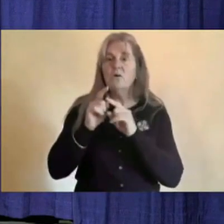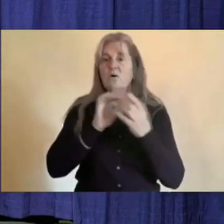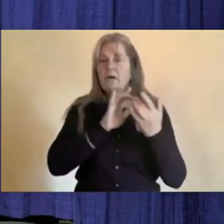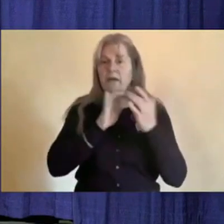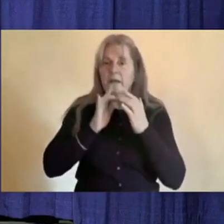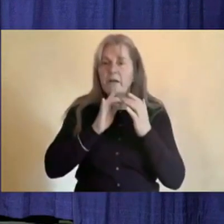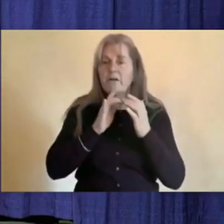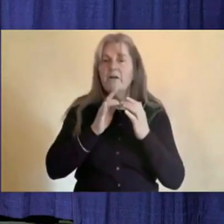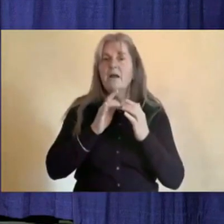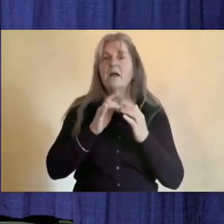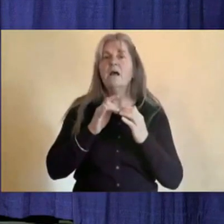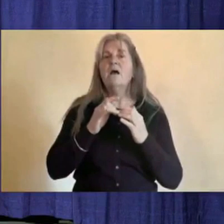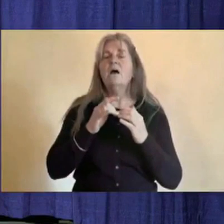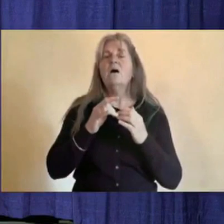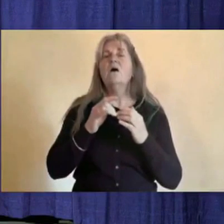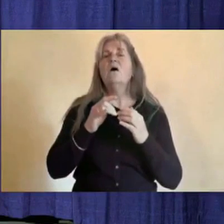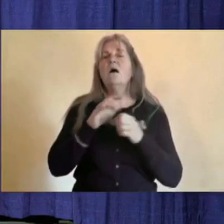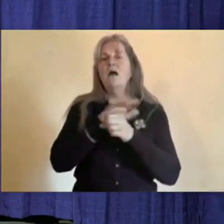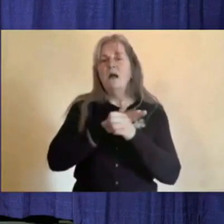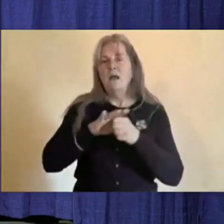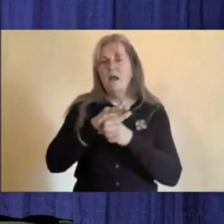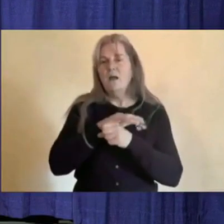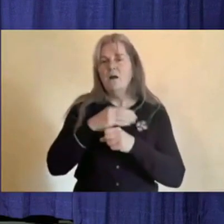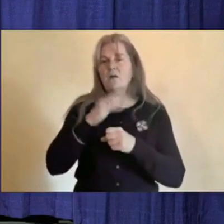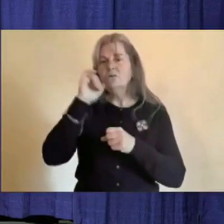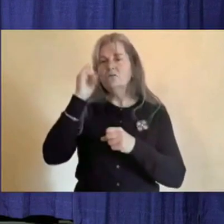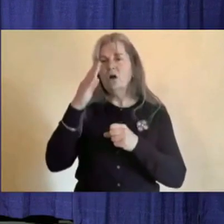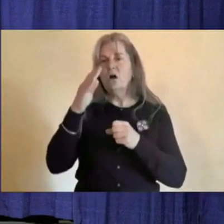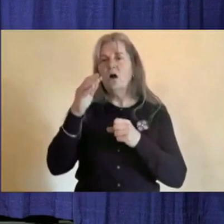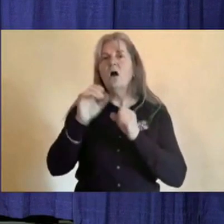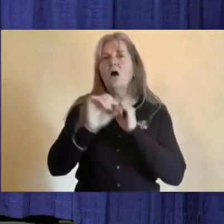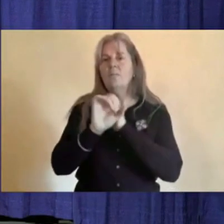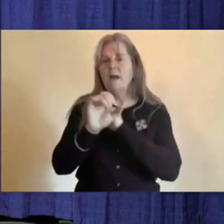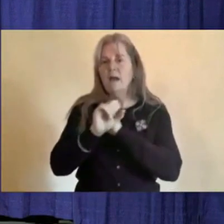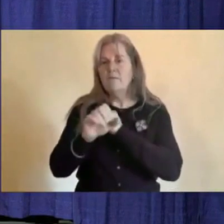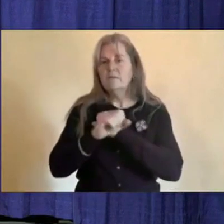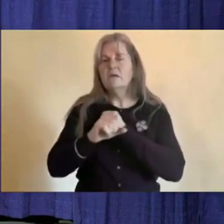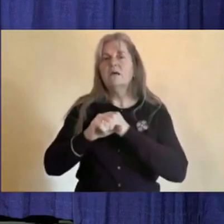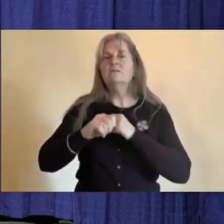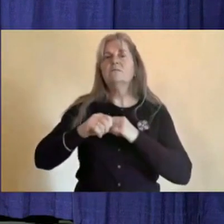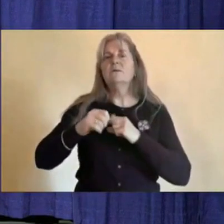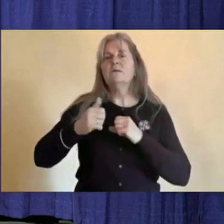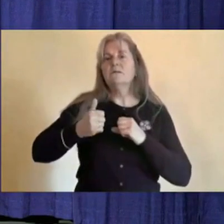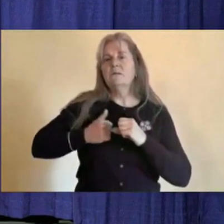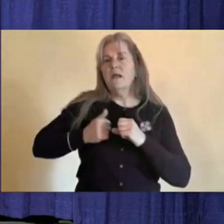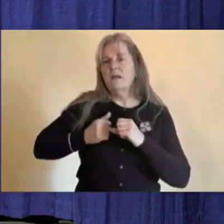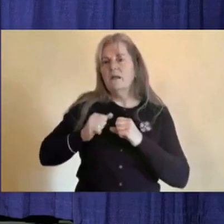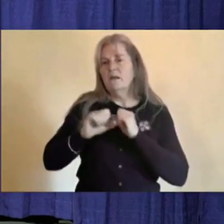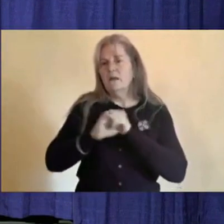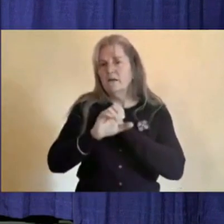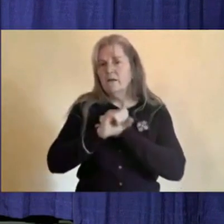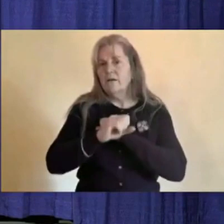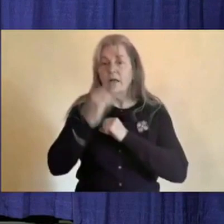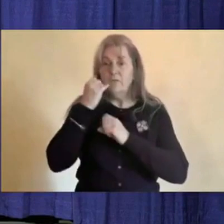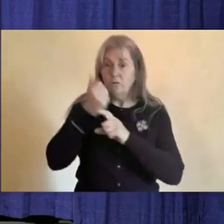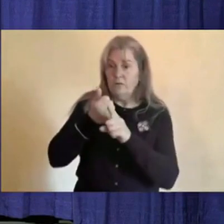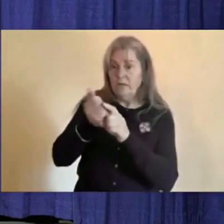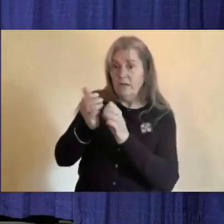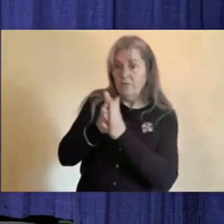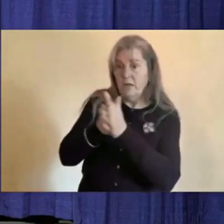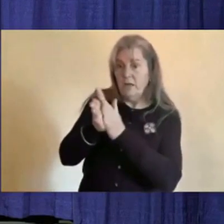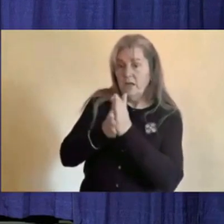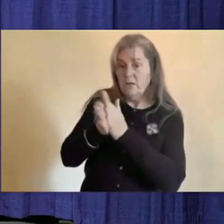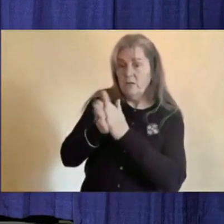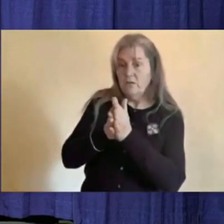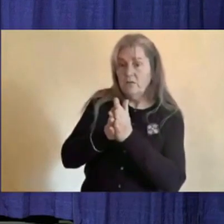federal job search websites and posters in the community. So please, if you are interested in being a